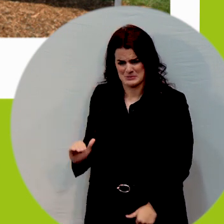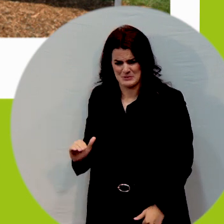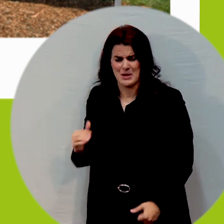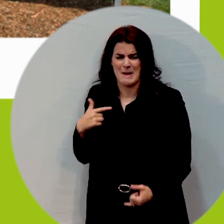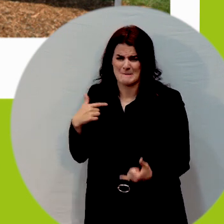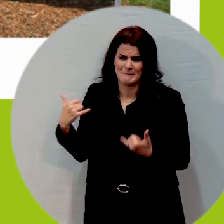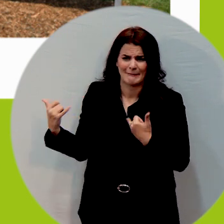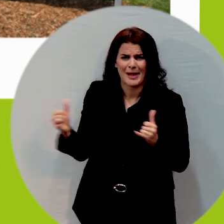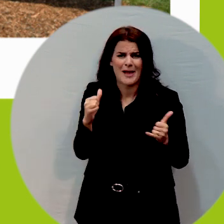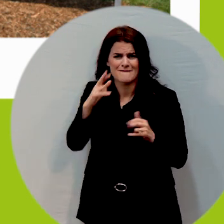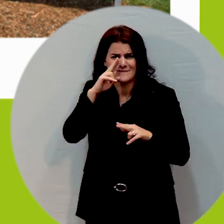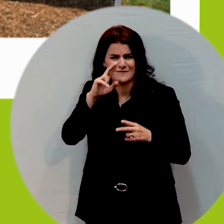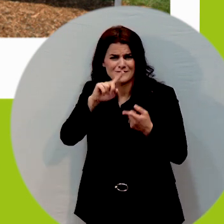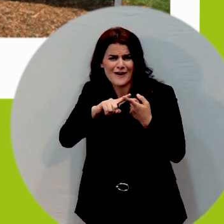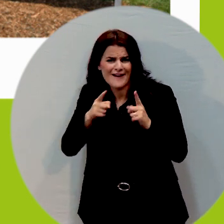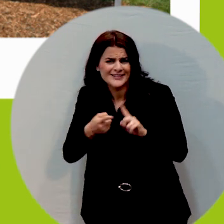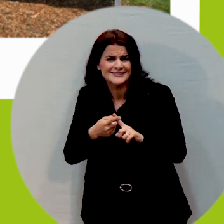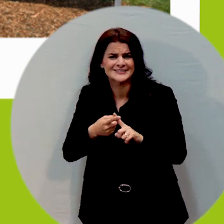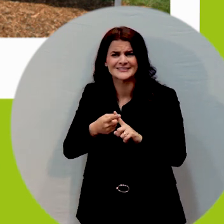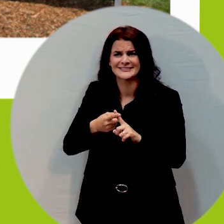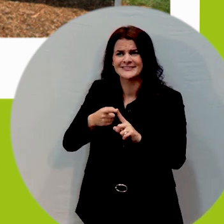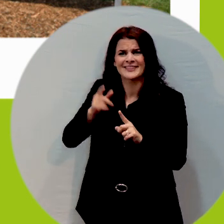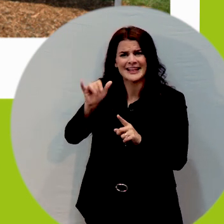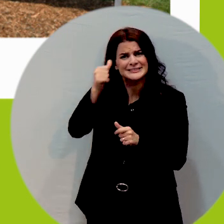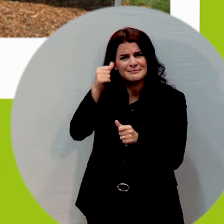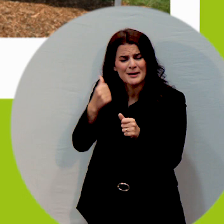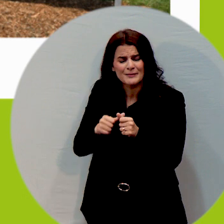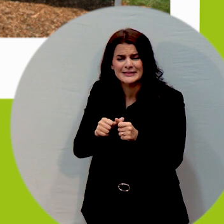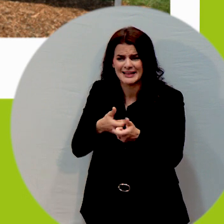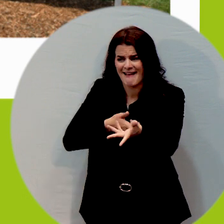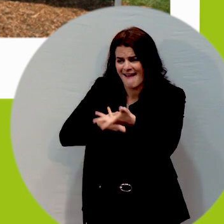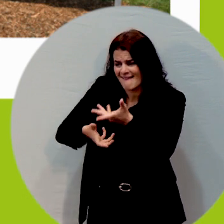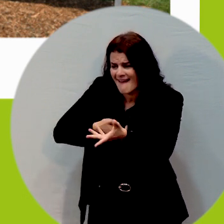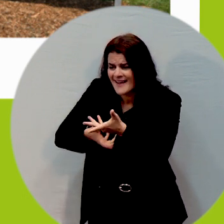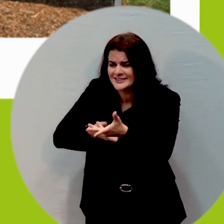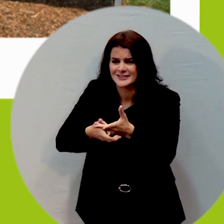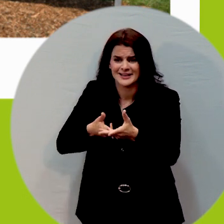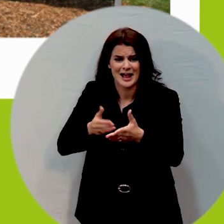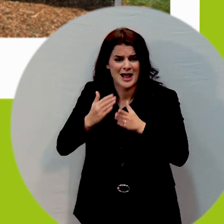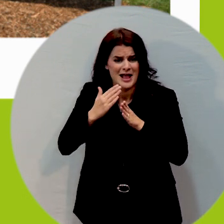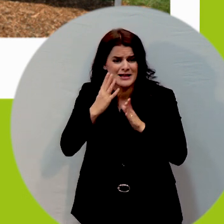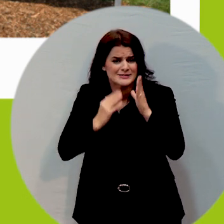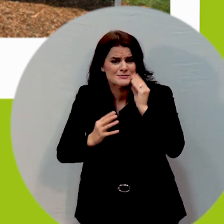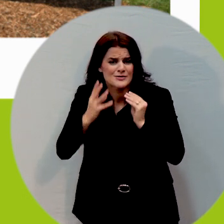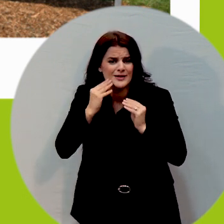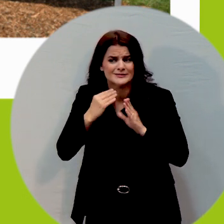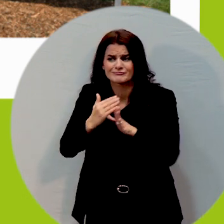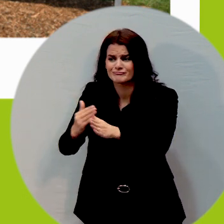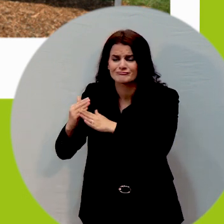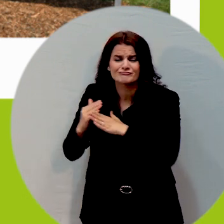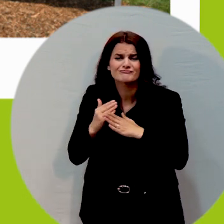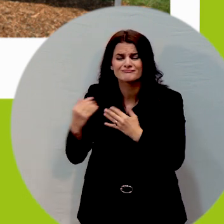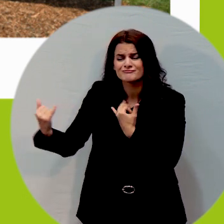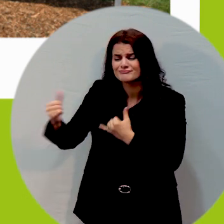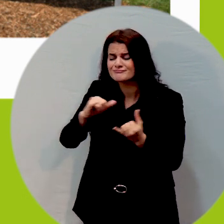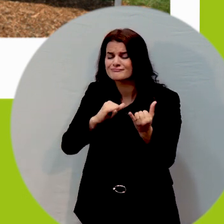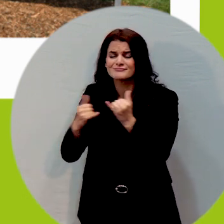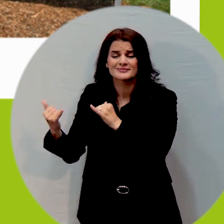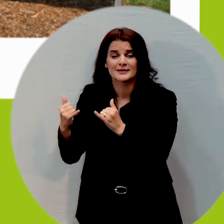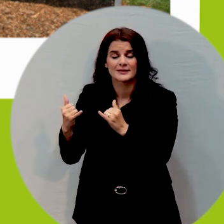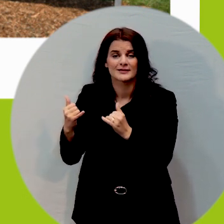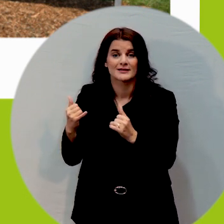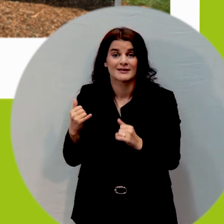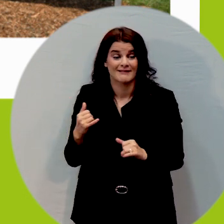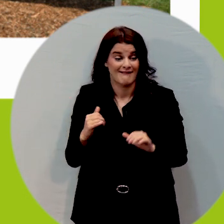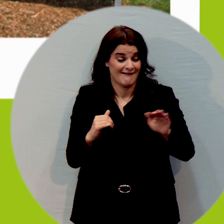engaging with our friends sharing those experiences and a lot of kids don't communicate